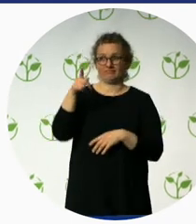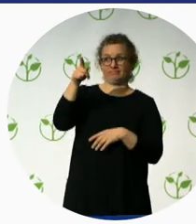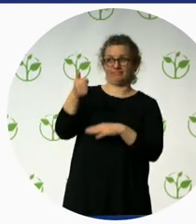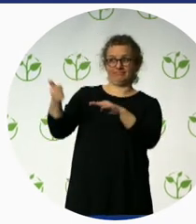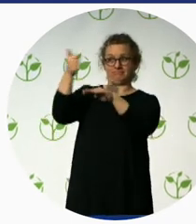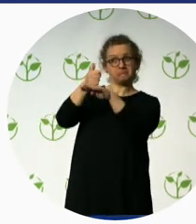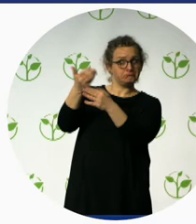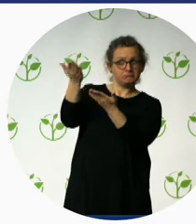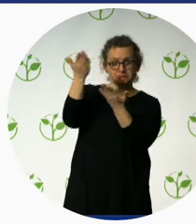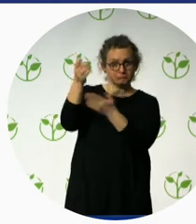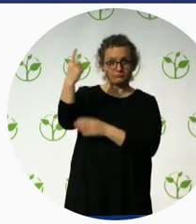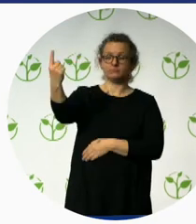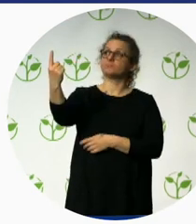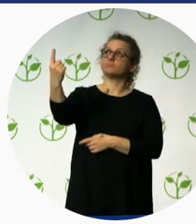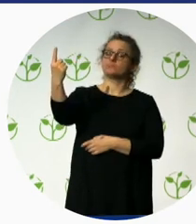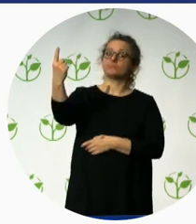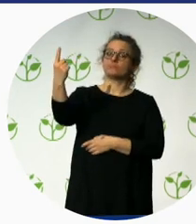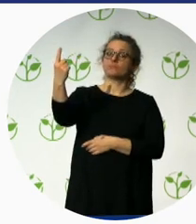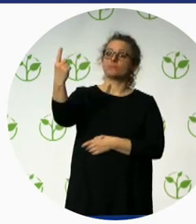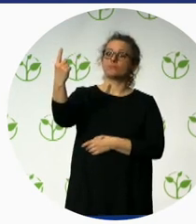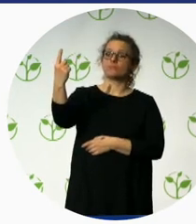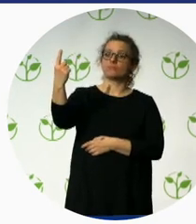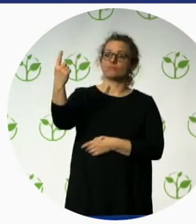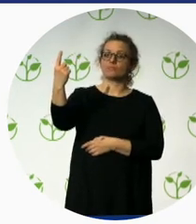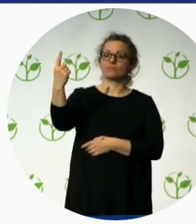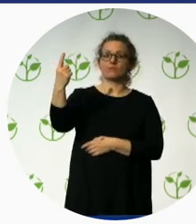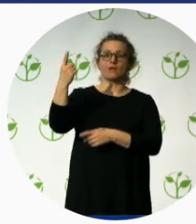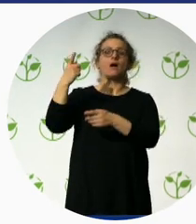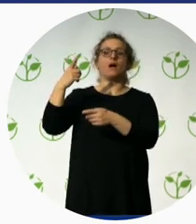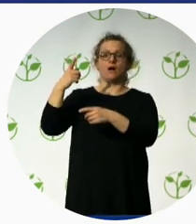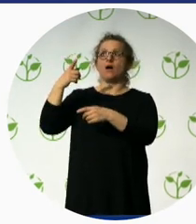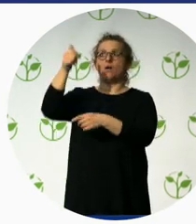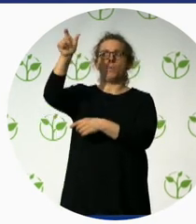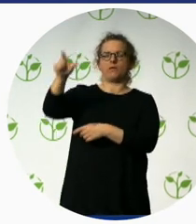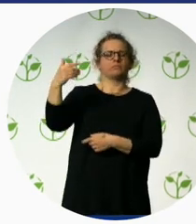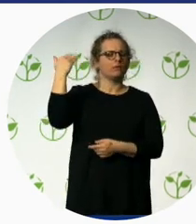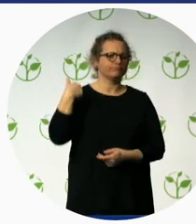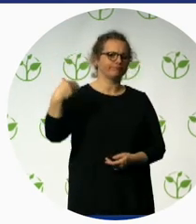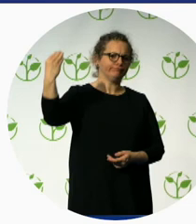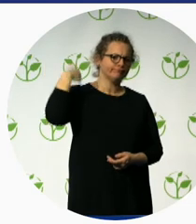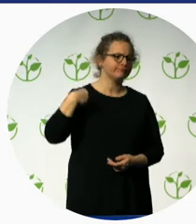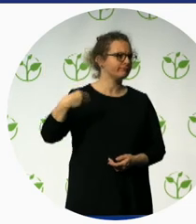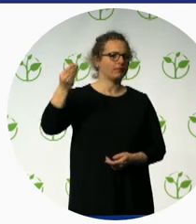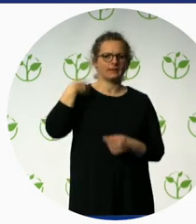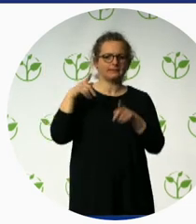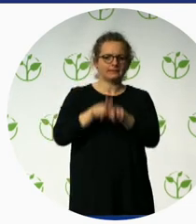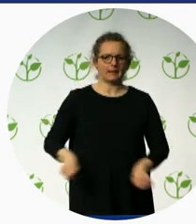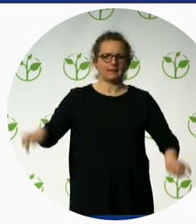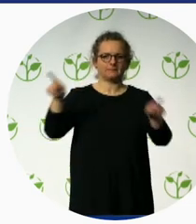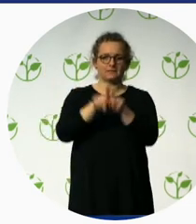company, your business because of my rights,